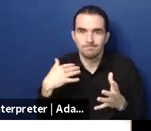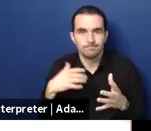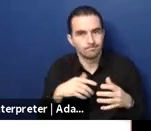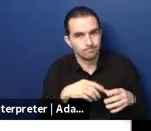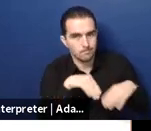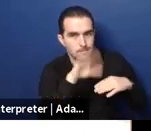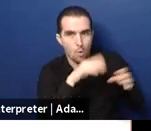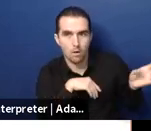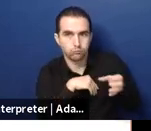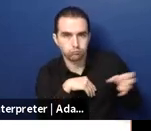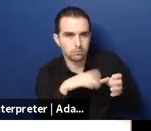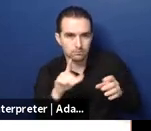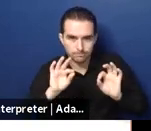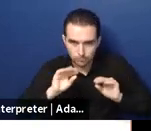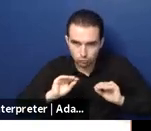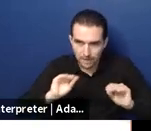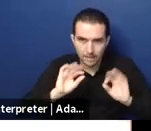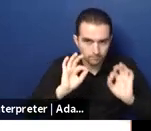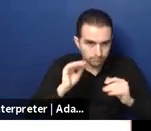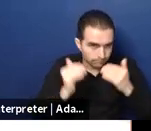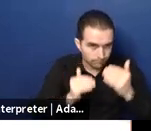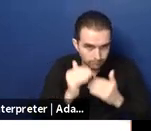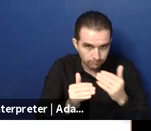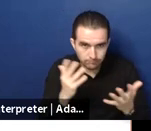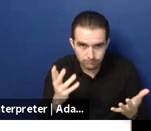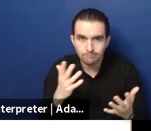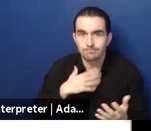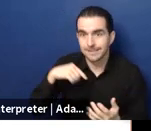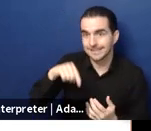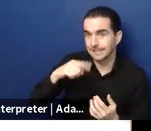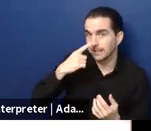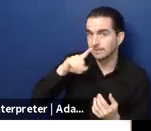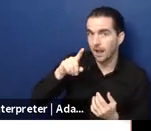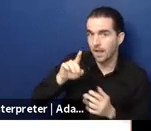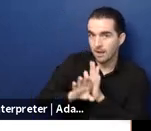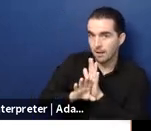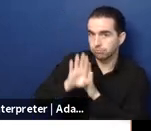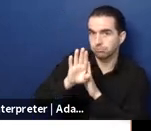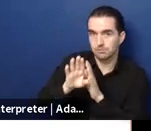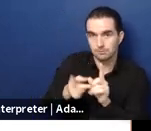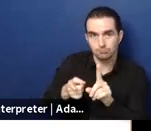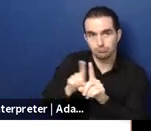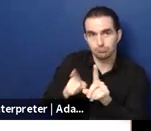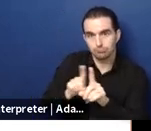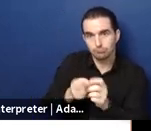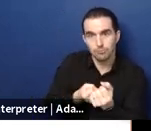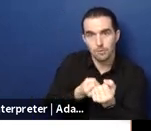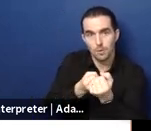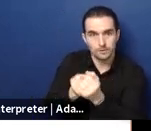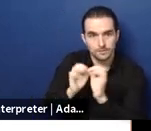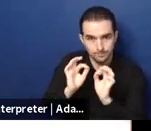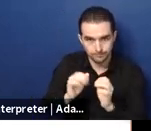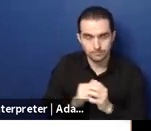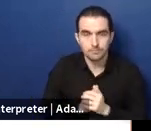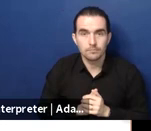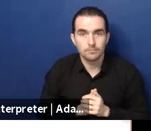and the pa support is one effort in pooling more community support services that we